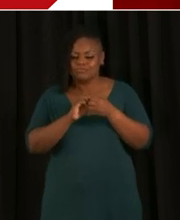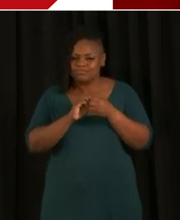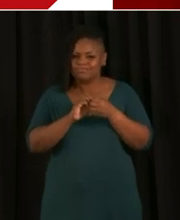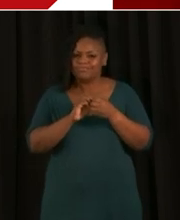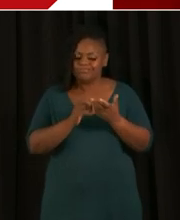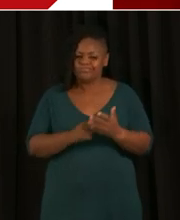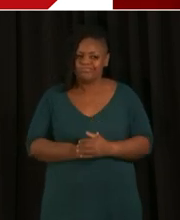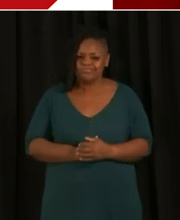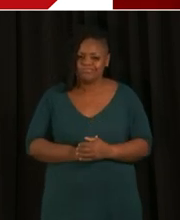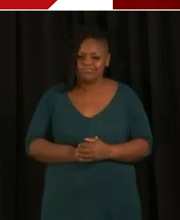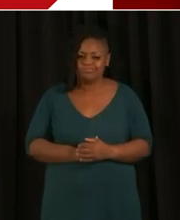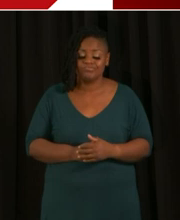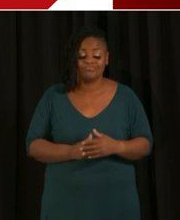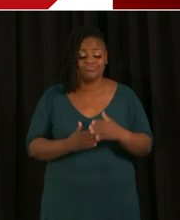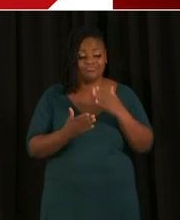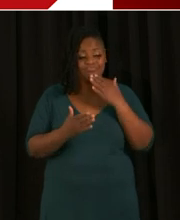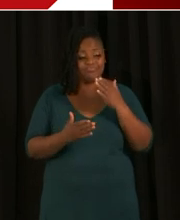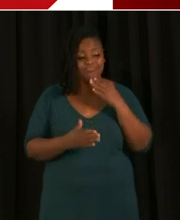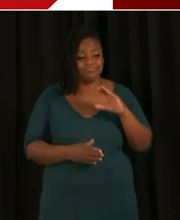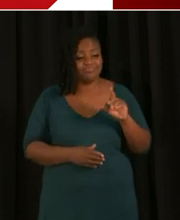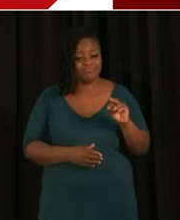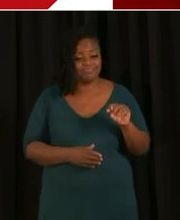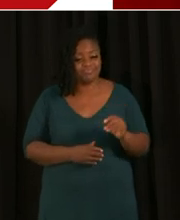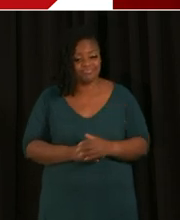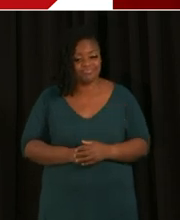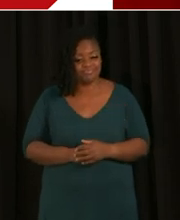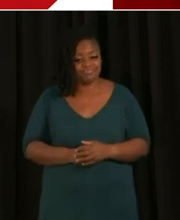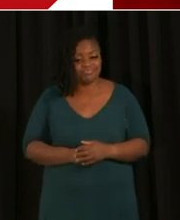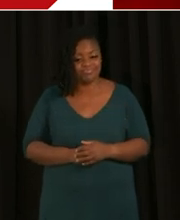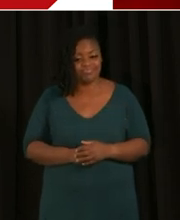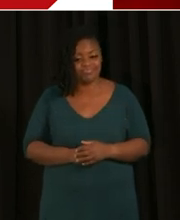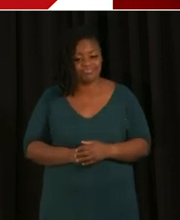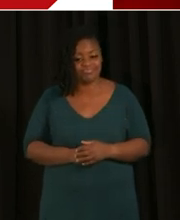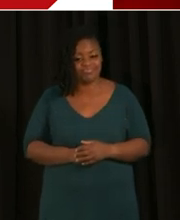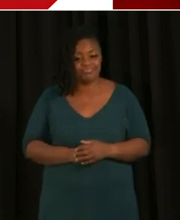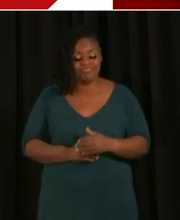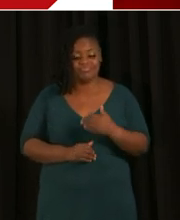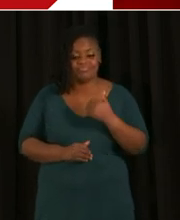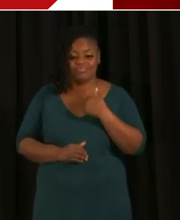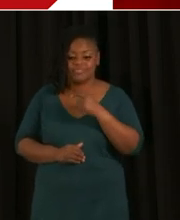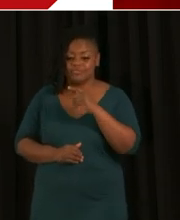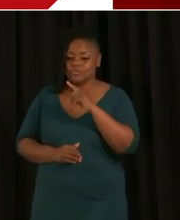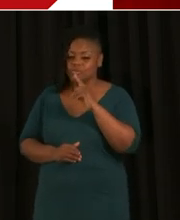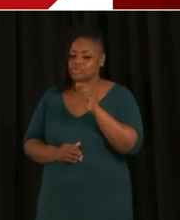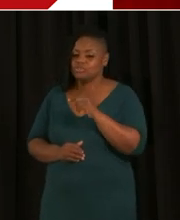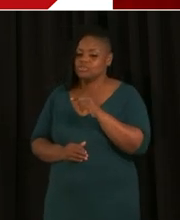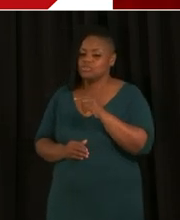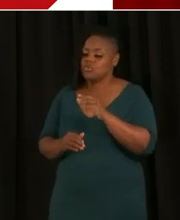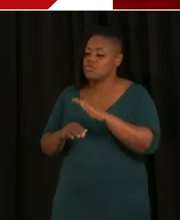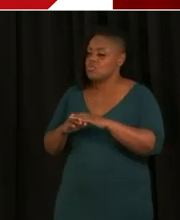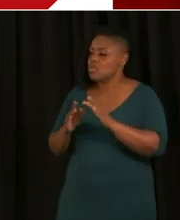Thank you, Clint. We do have a few questions online about